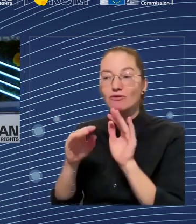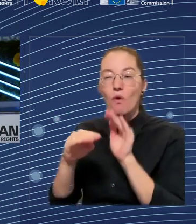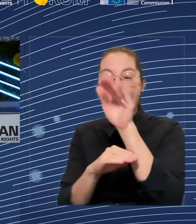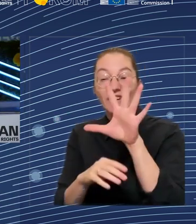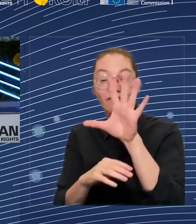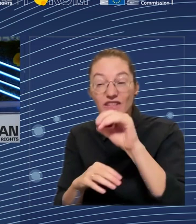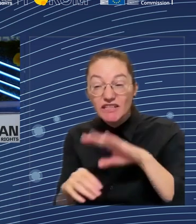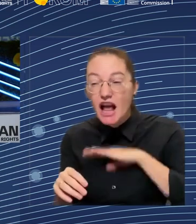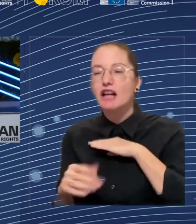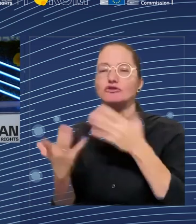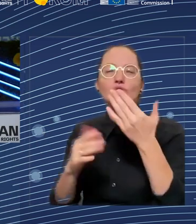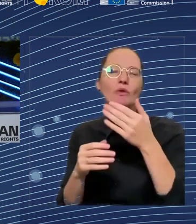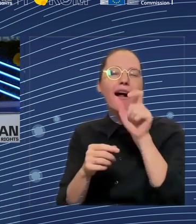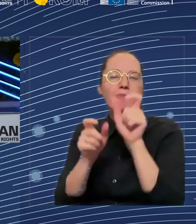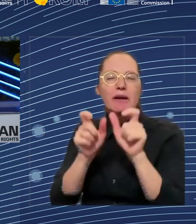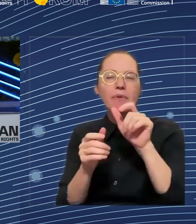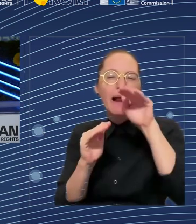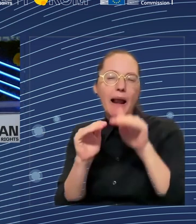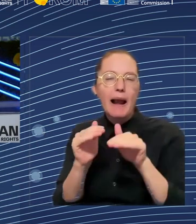in their approaches.